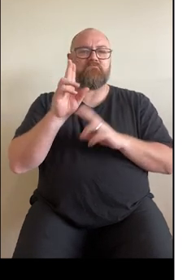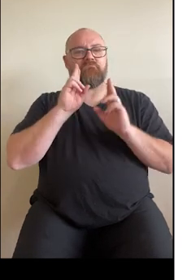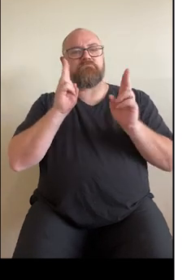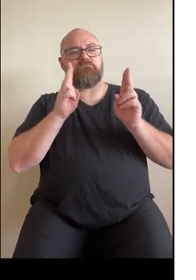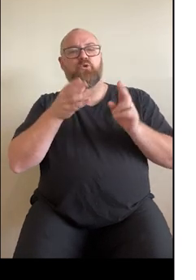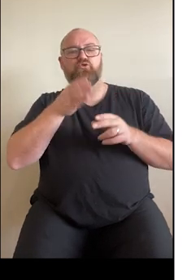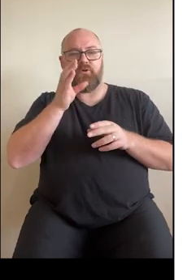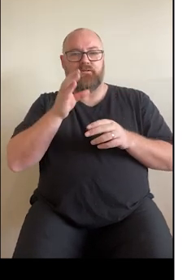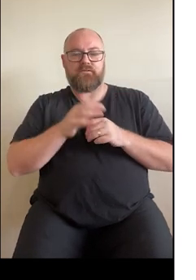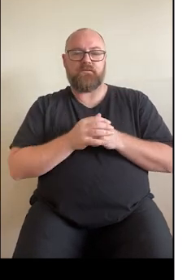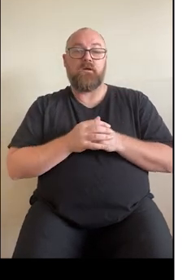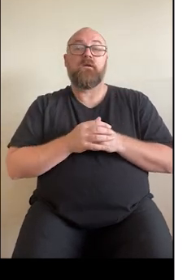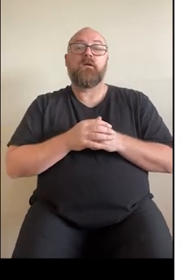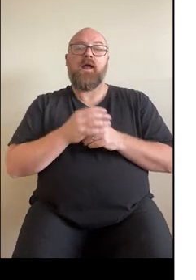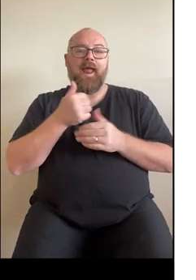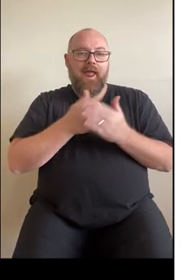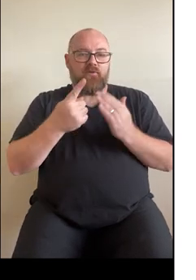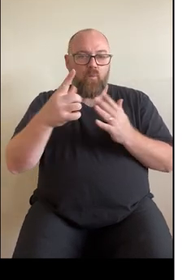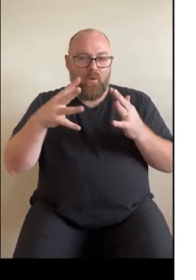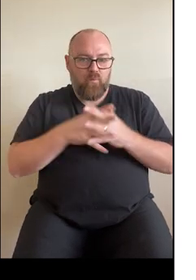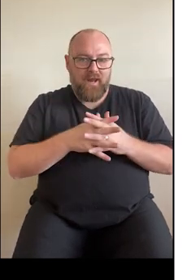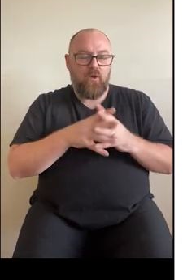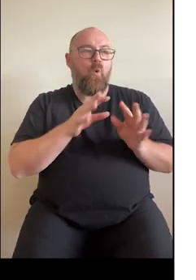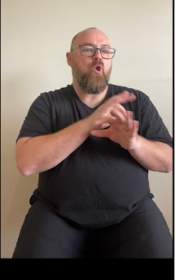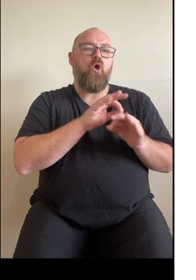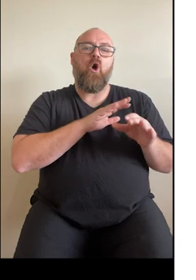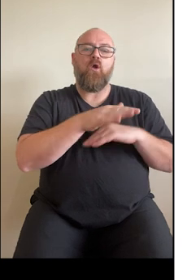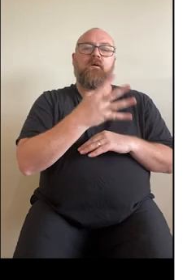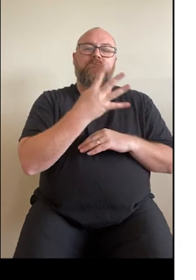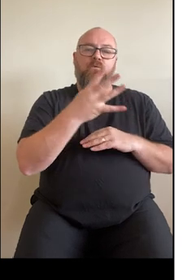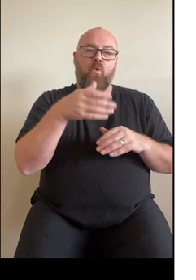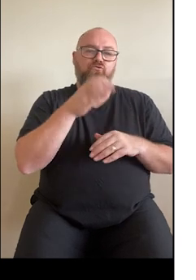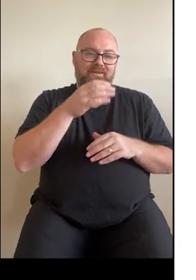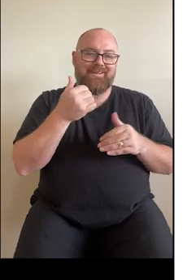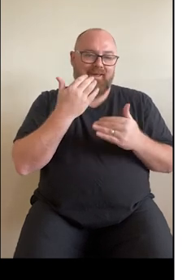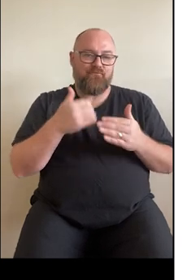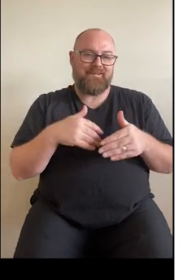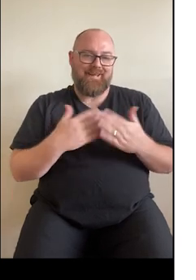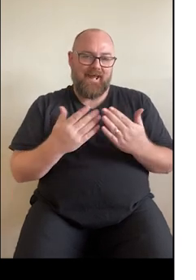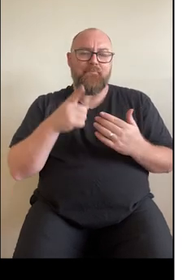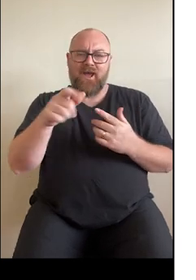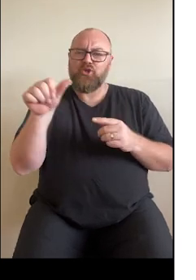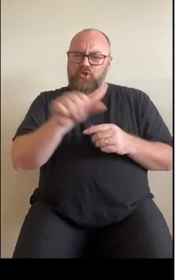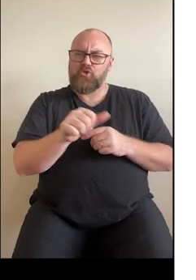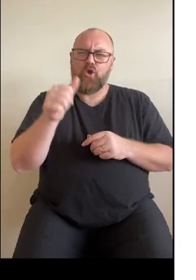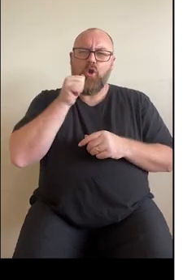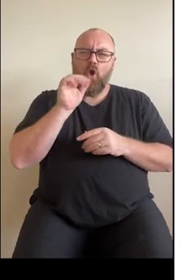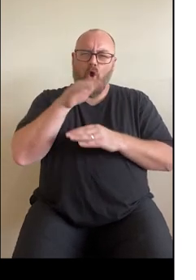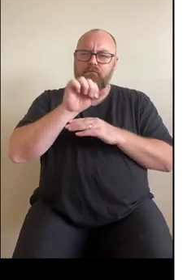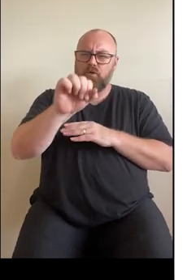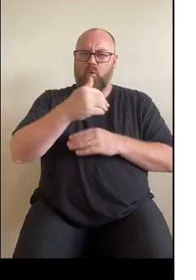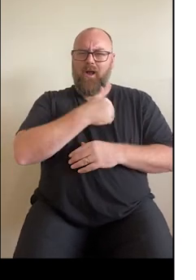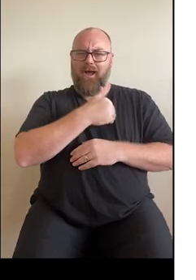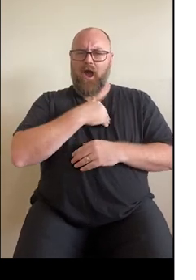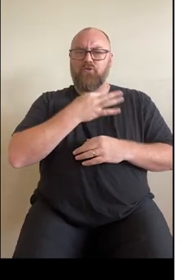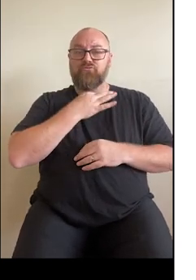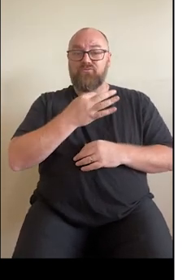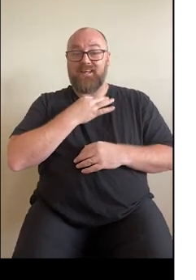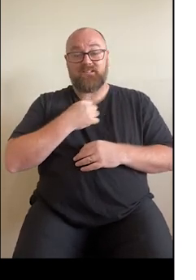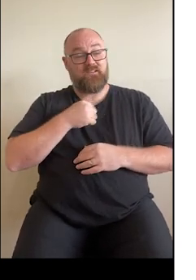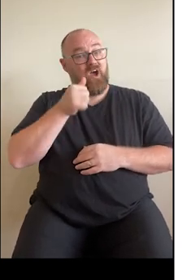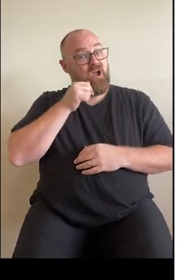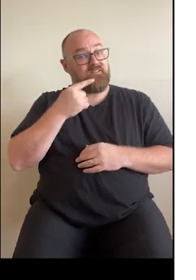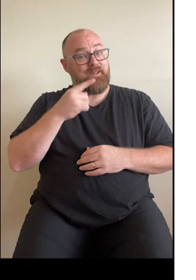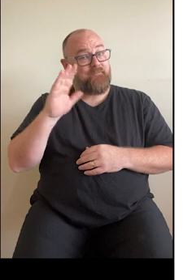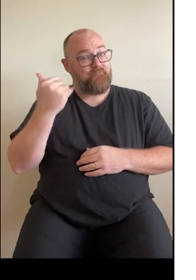one day. And being aware of your own personal risk of heart disease is particularly important in Australia as we know that every 30 minutes